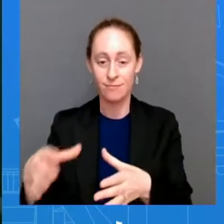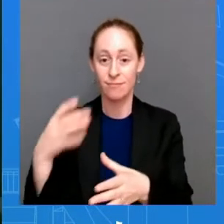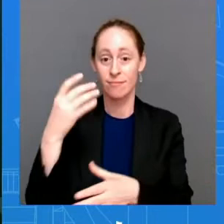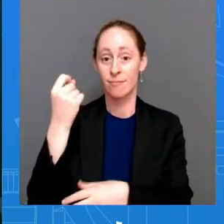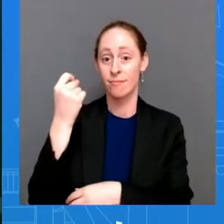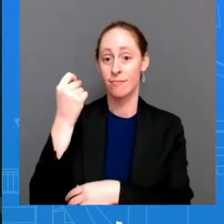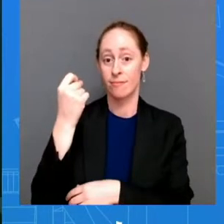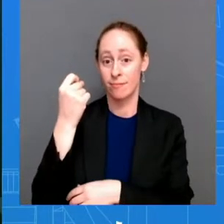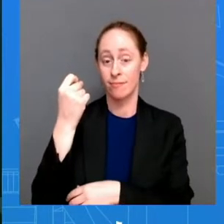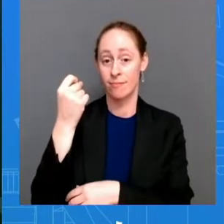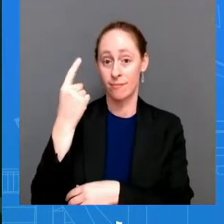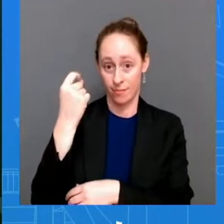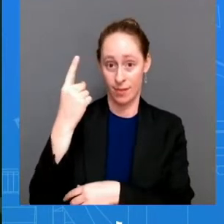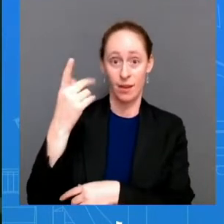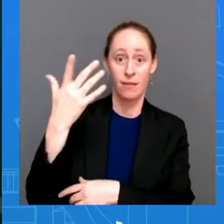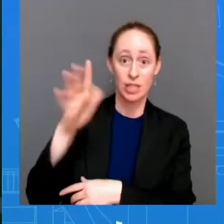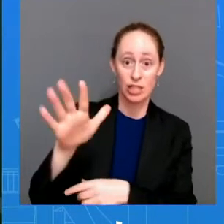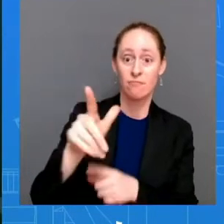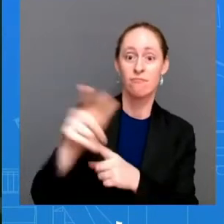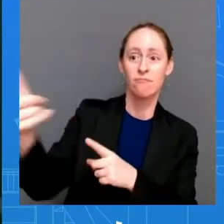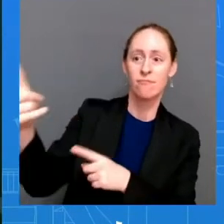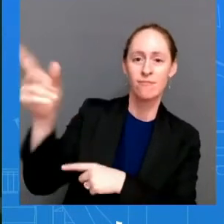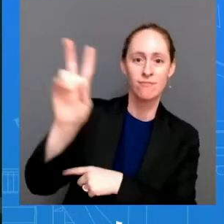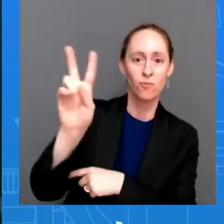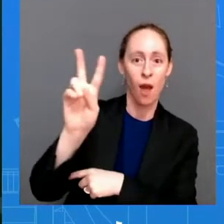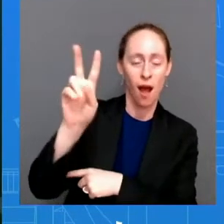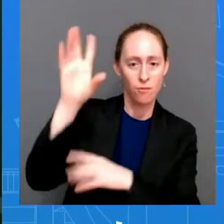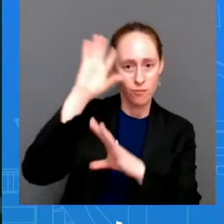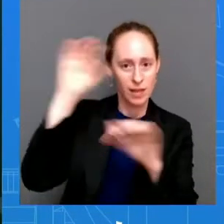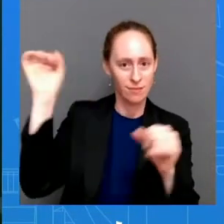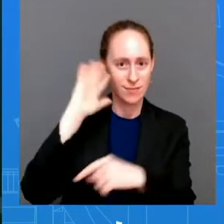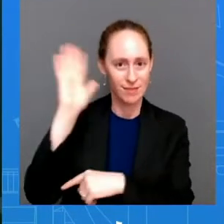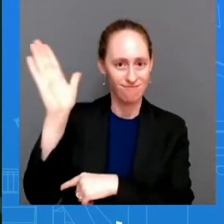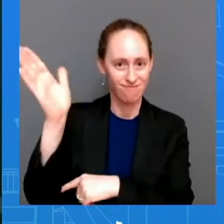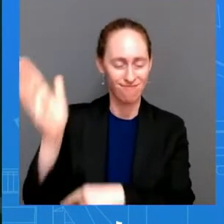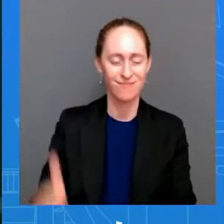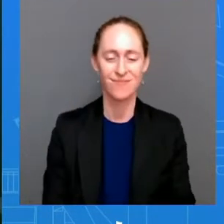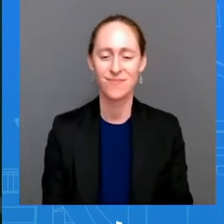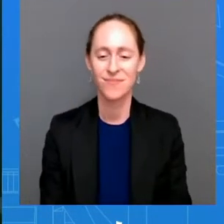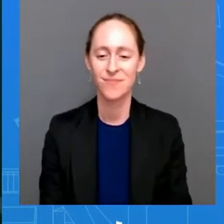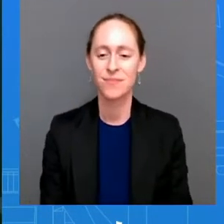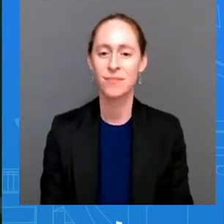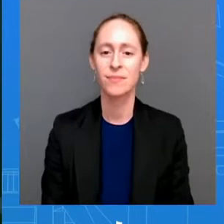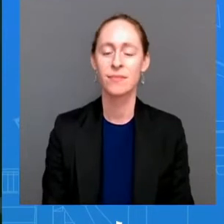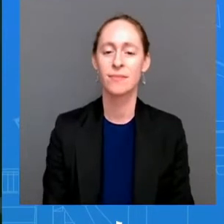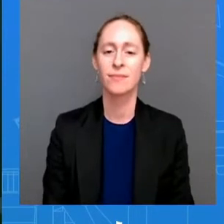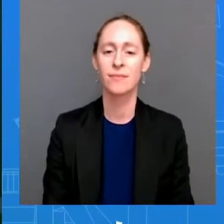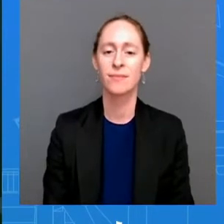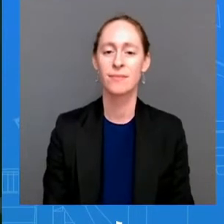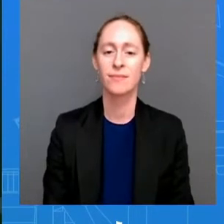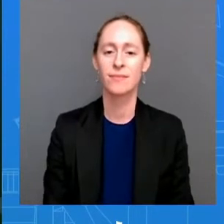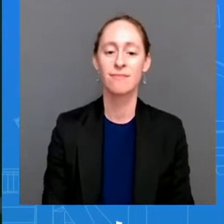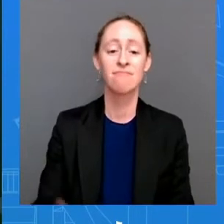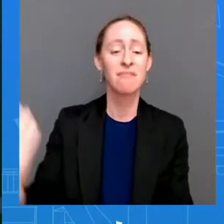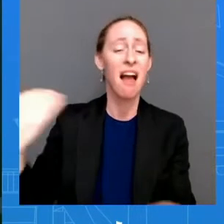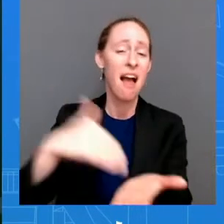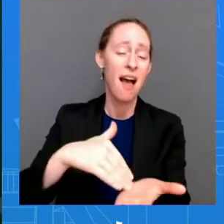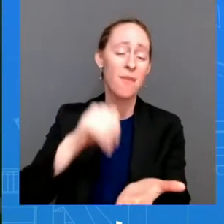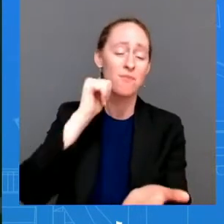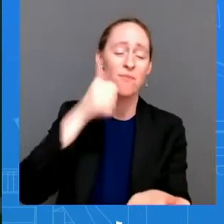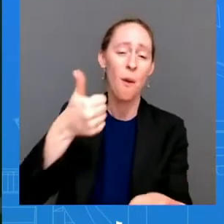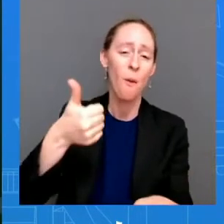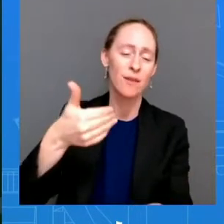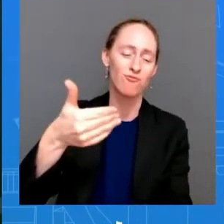hopefully that's a good amount of time and then we'll be back tomorrow on the next day okay so we have seen a lot of momentum in the last